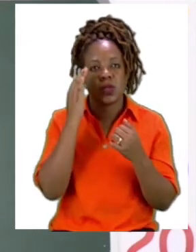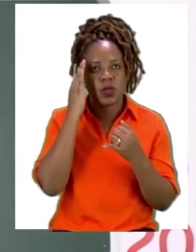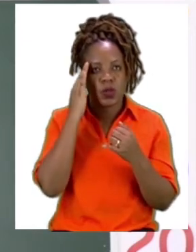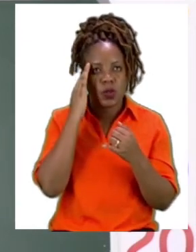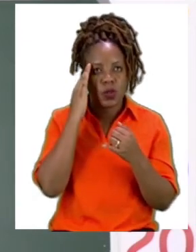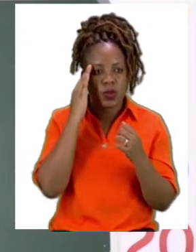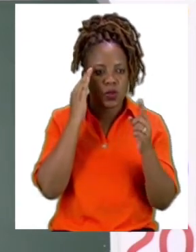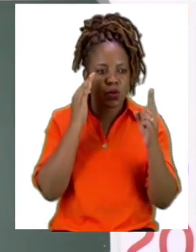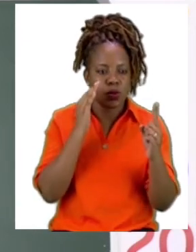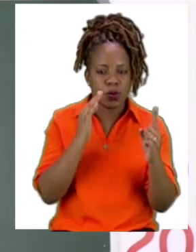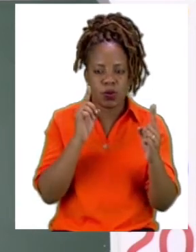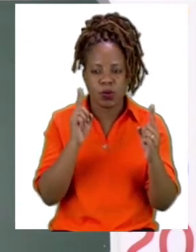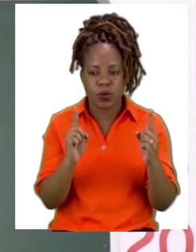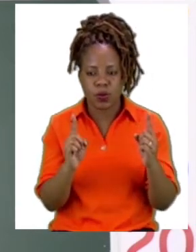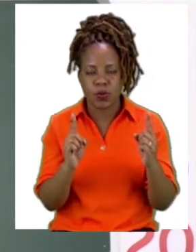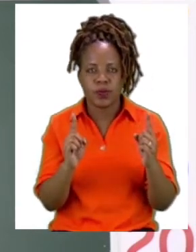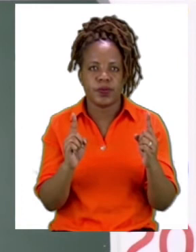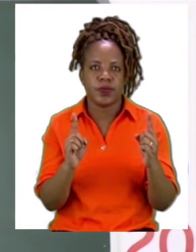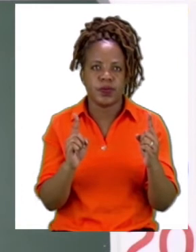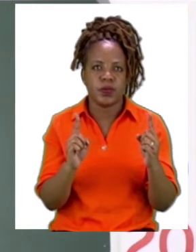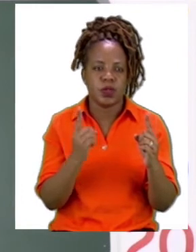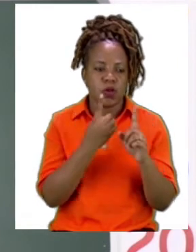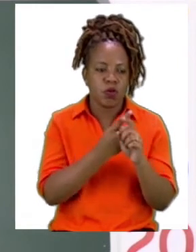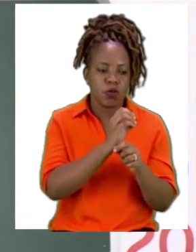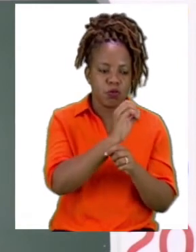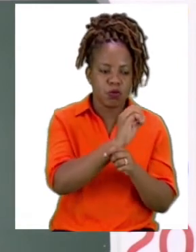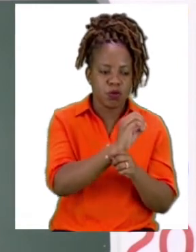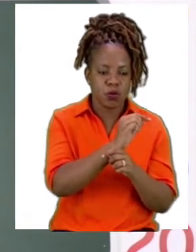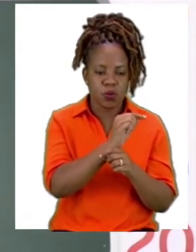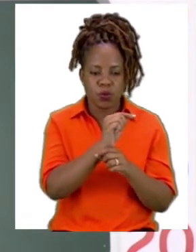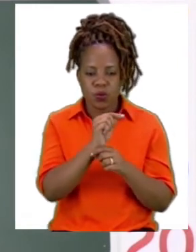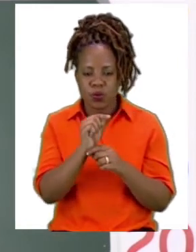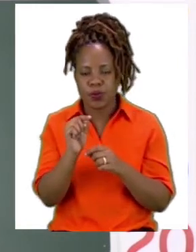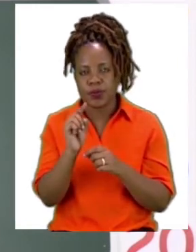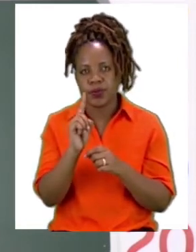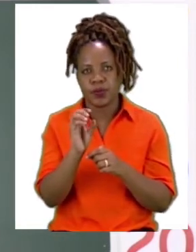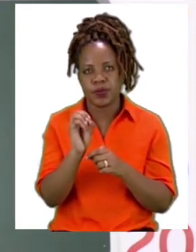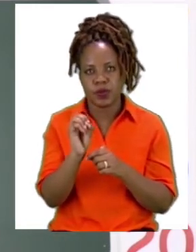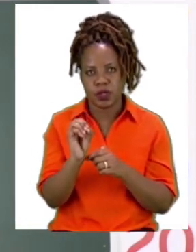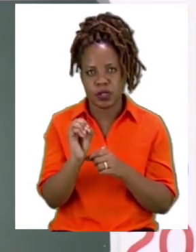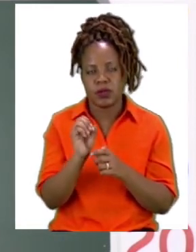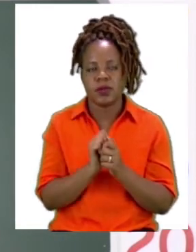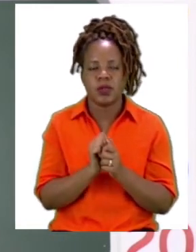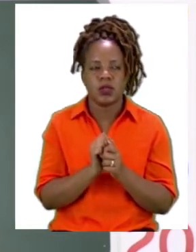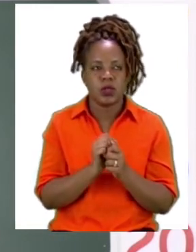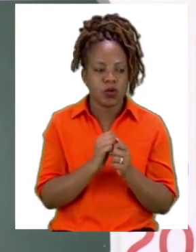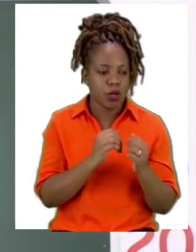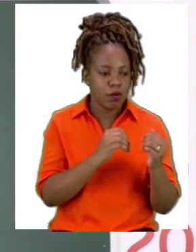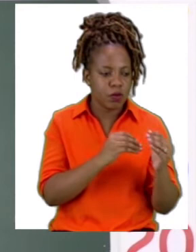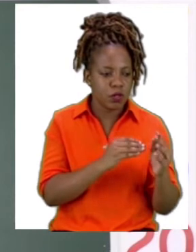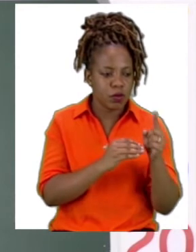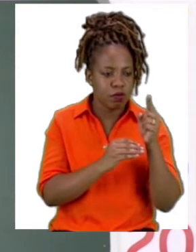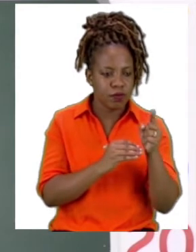my two points from zero to ten. I have one point, point A and then point B.